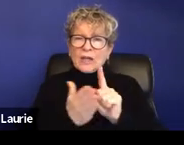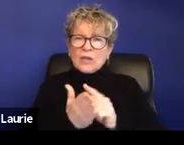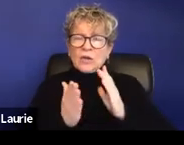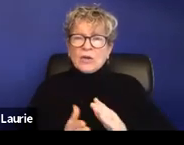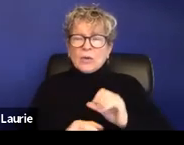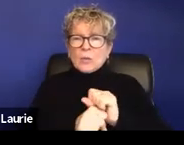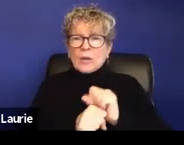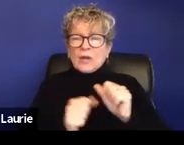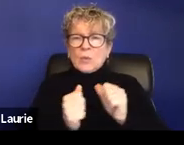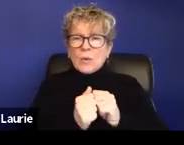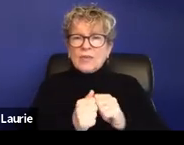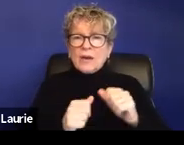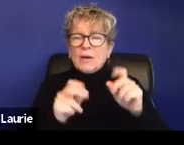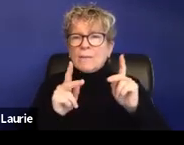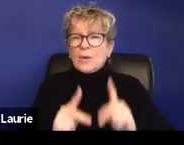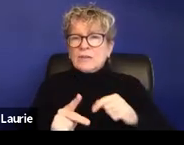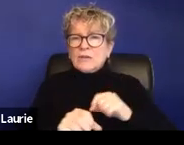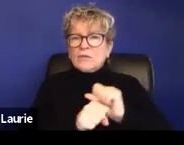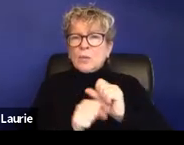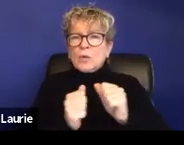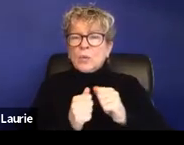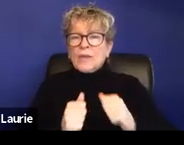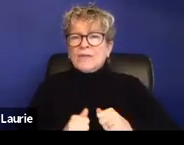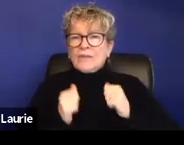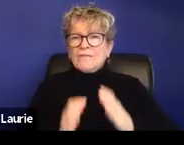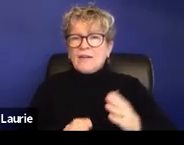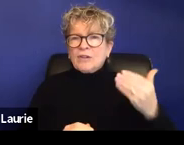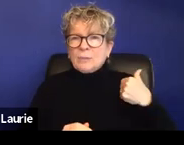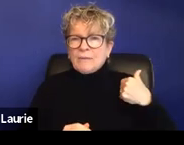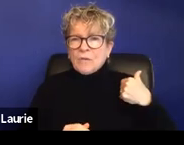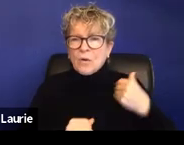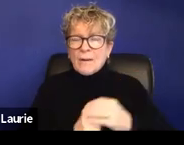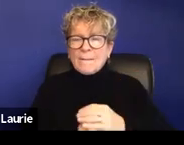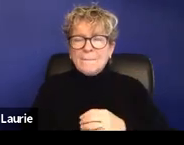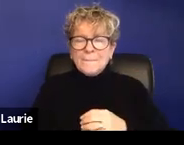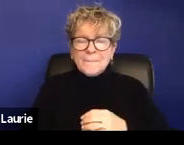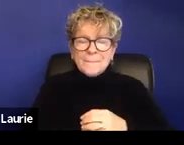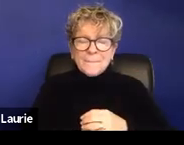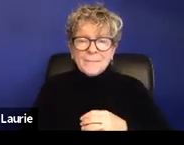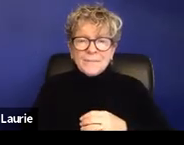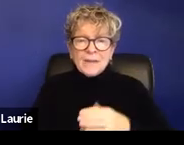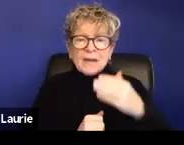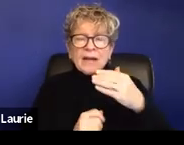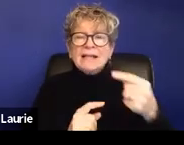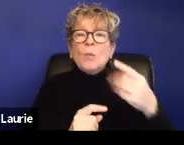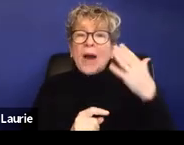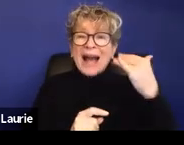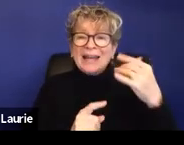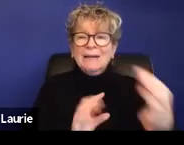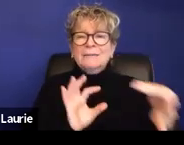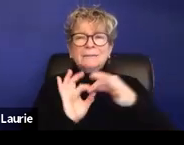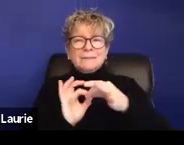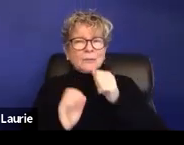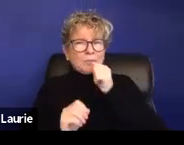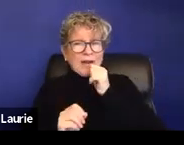who's worked with survivors before because connecting back to the privacy area, civil